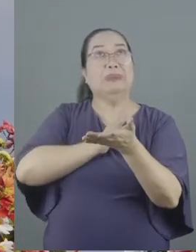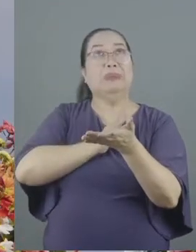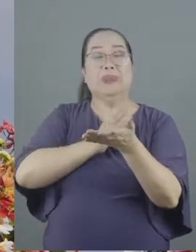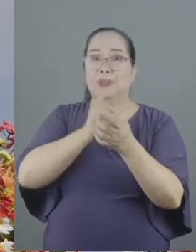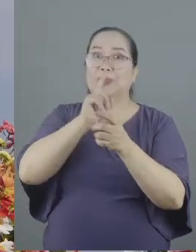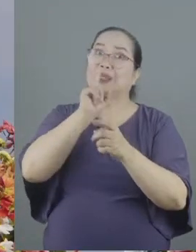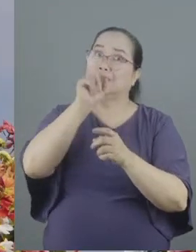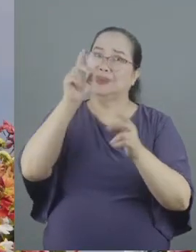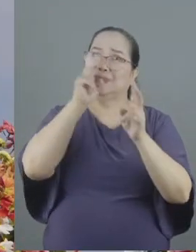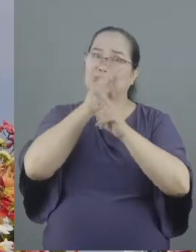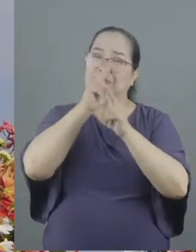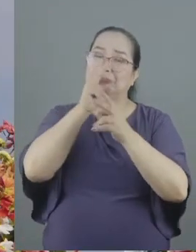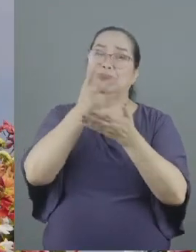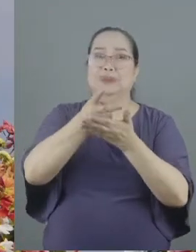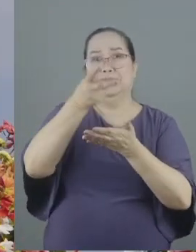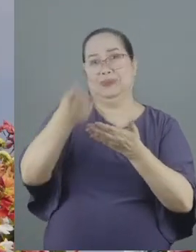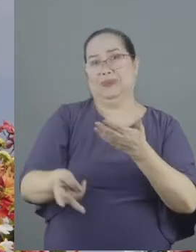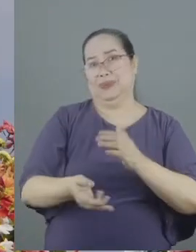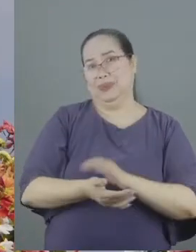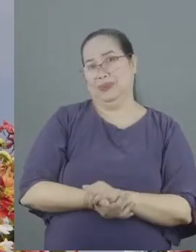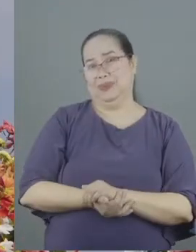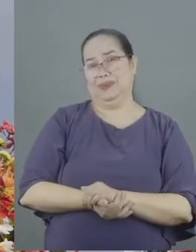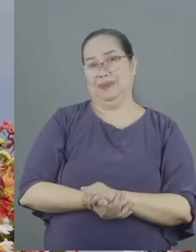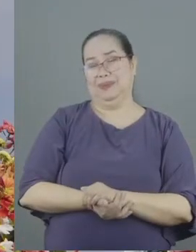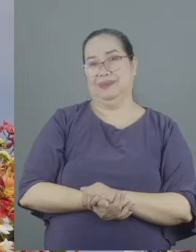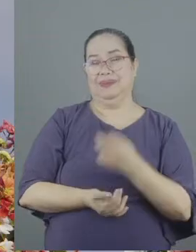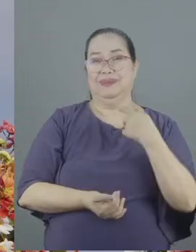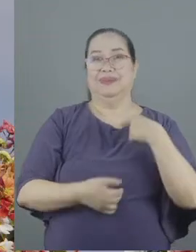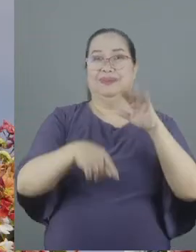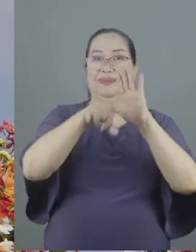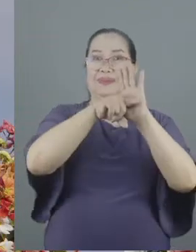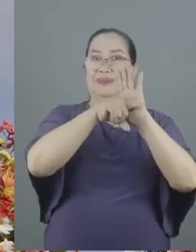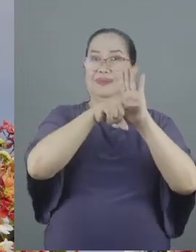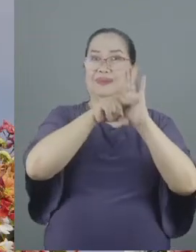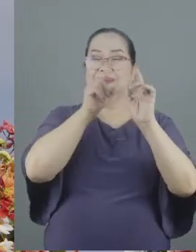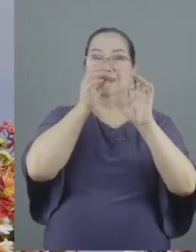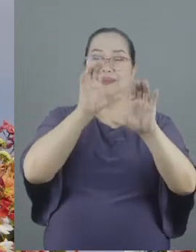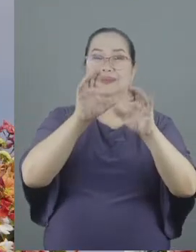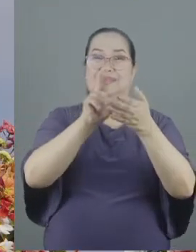because then you will fall there's a negative command here still in